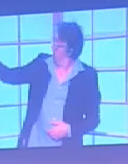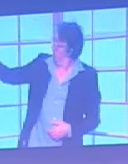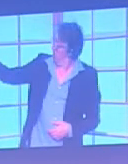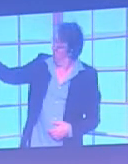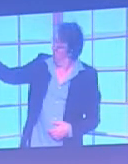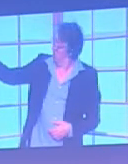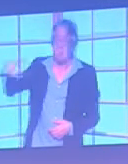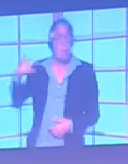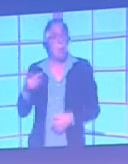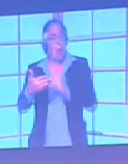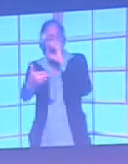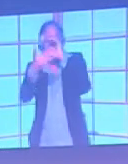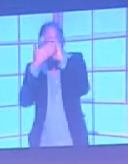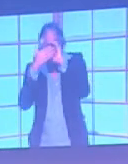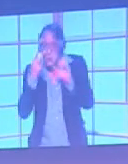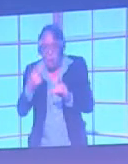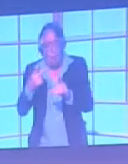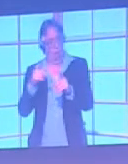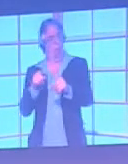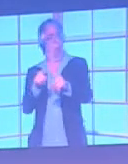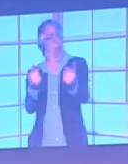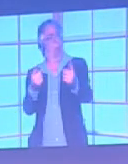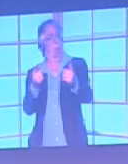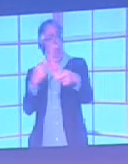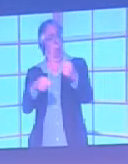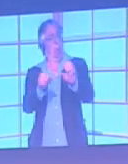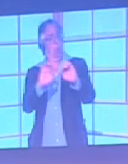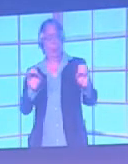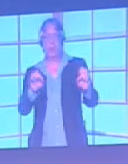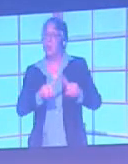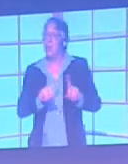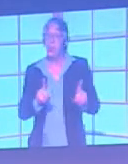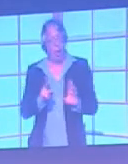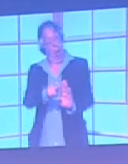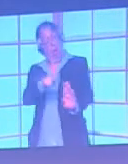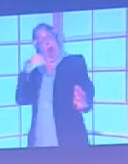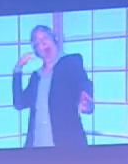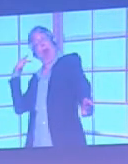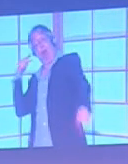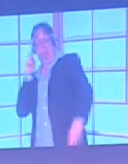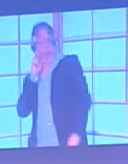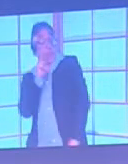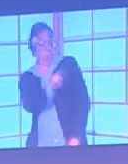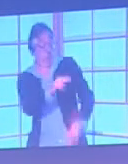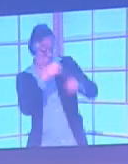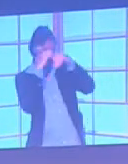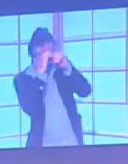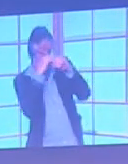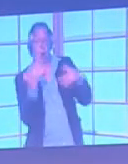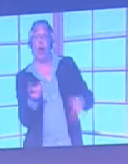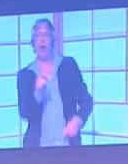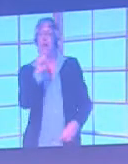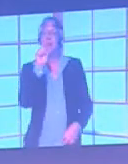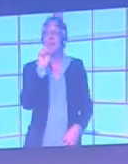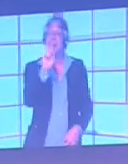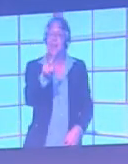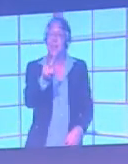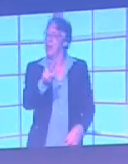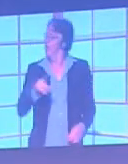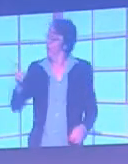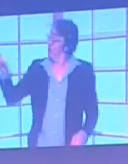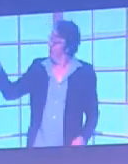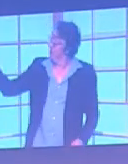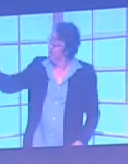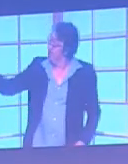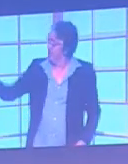-up, that's fine, there isn't a problem with colour contrast there, but at long distance on the TV, and I know this is a terrible image